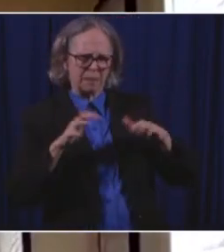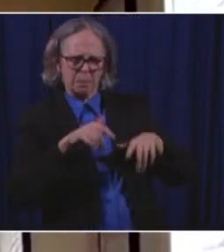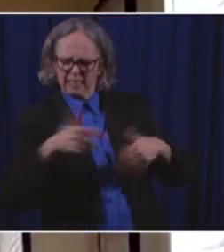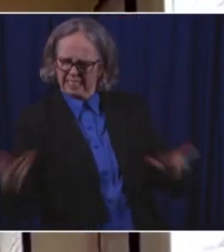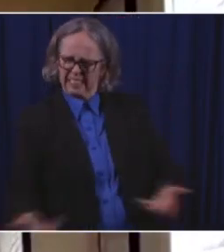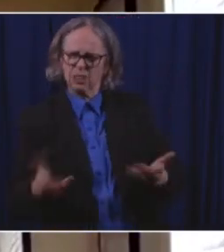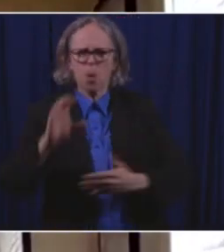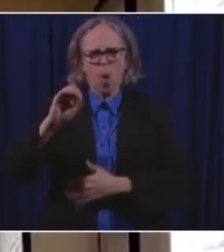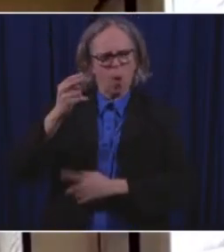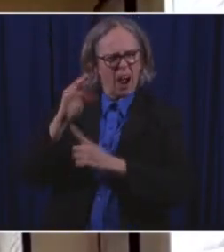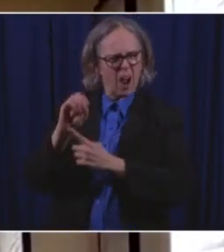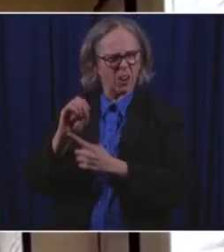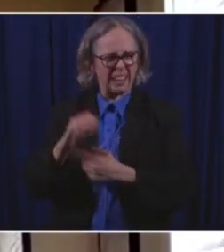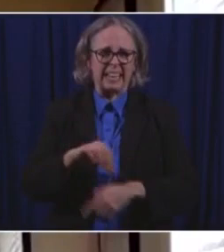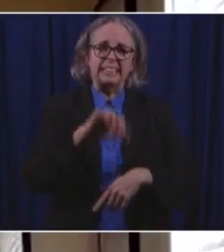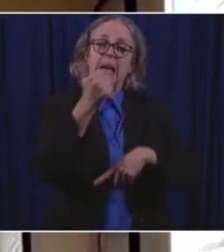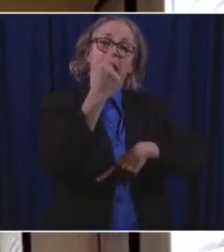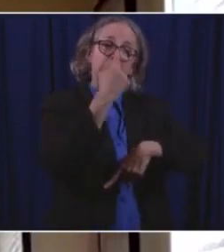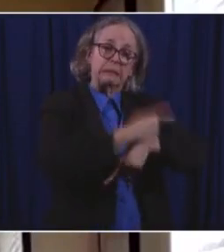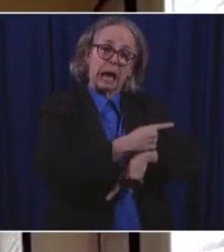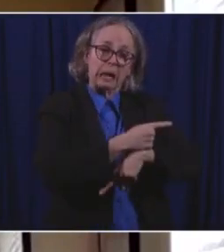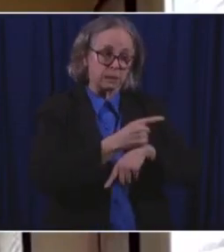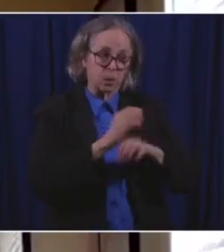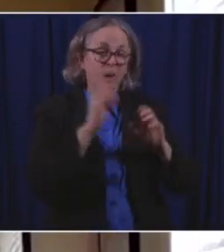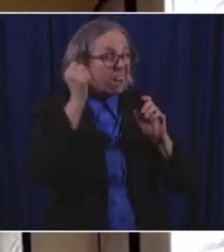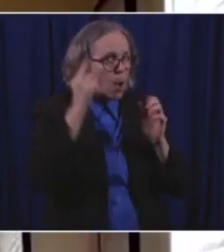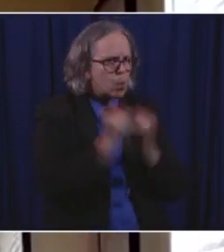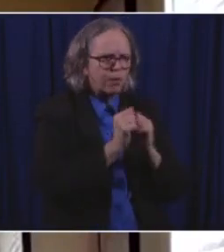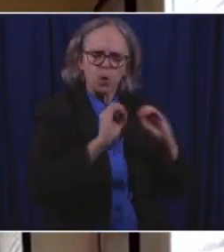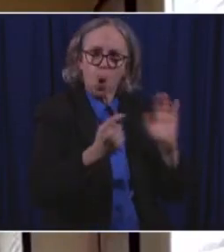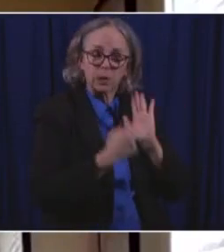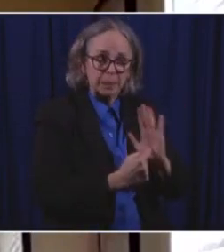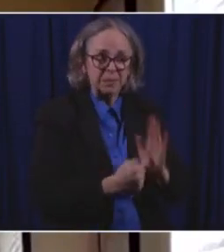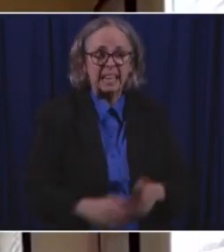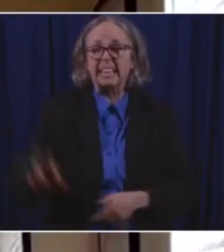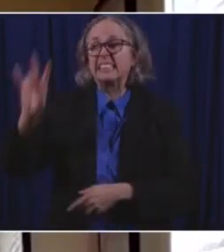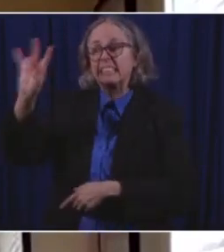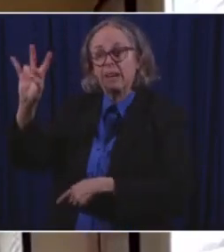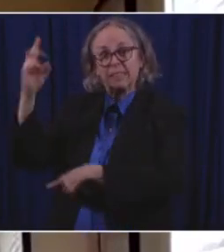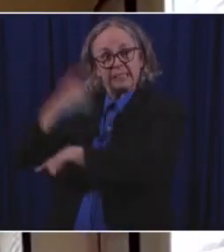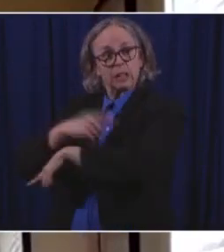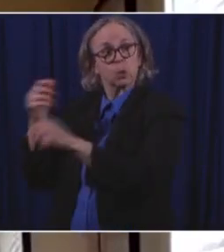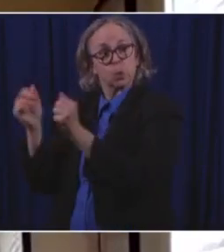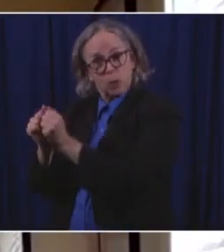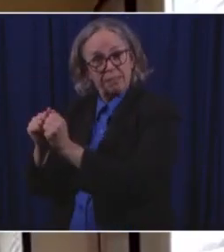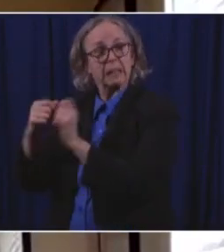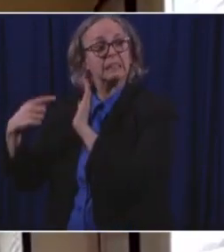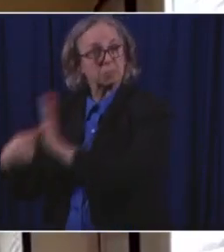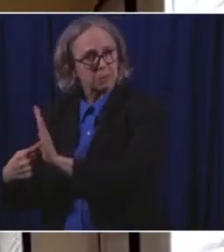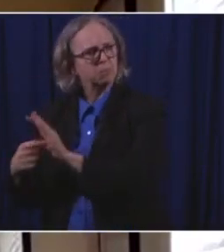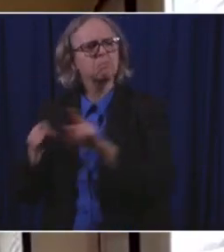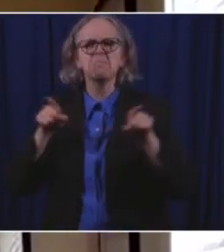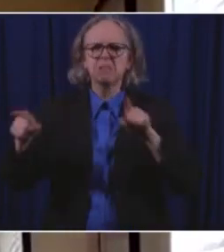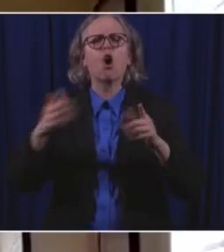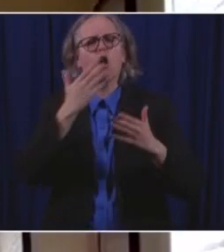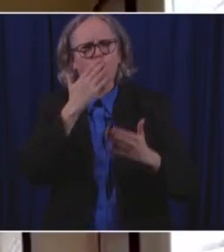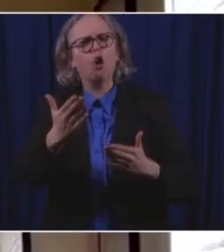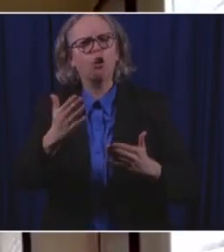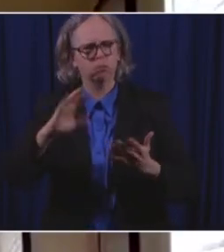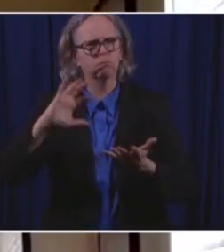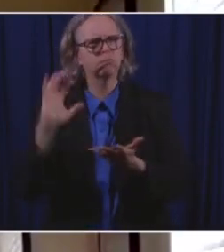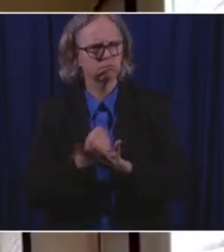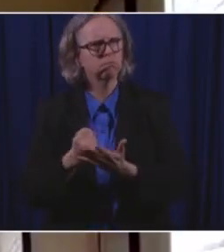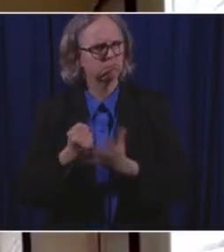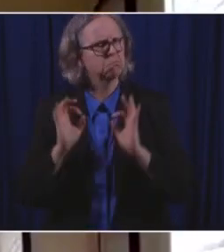10 days without a test or seven days with a test is going to do a very good job. And because it's